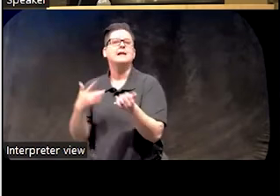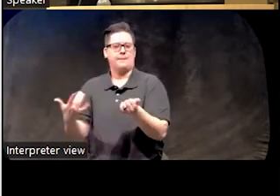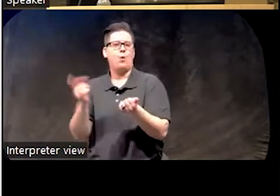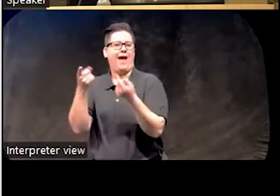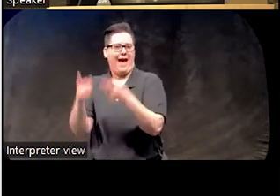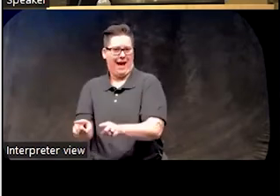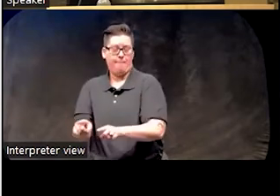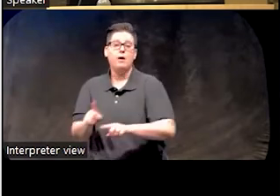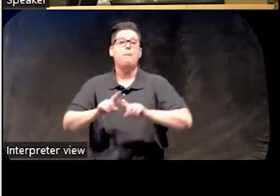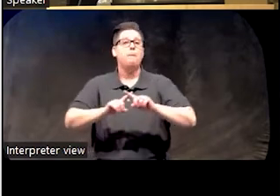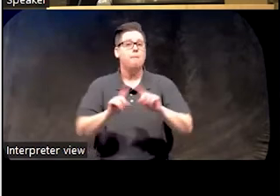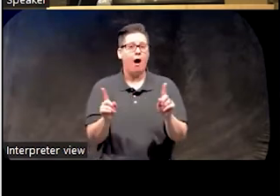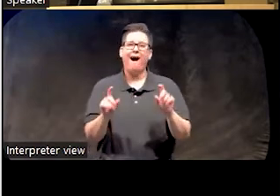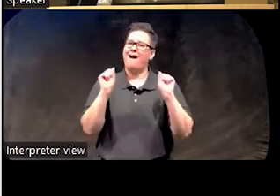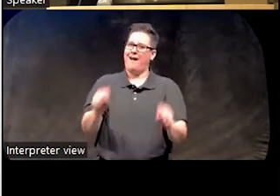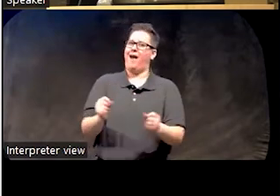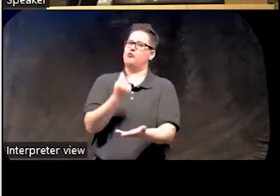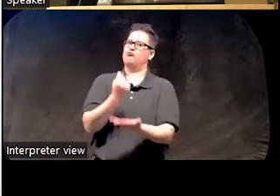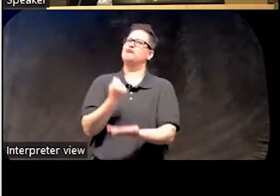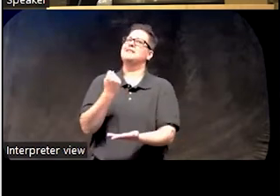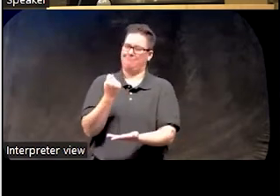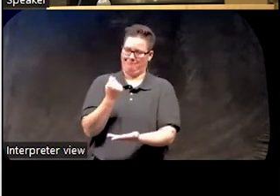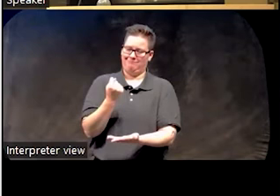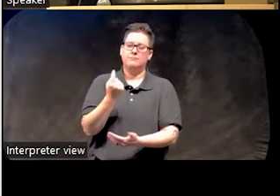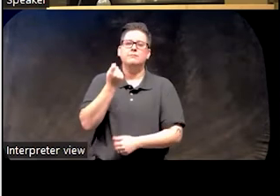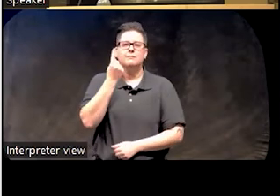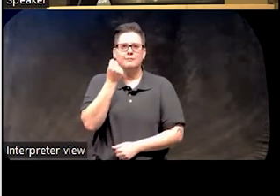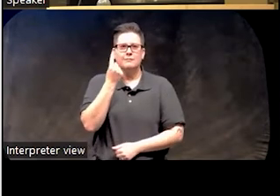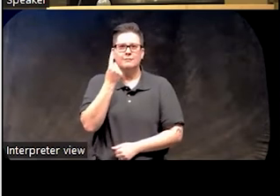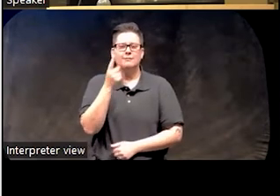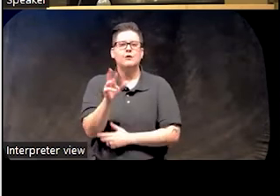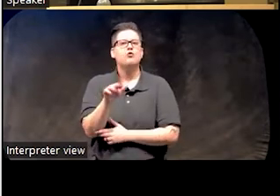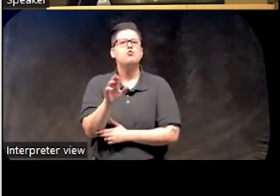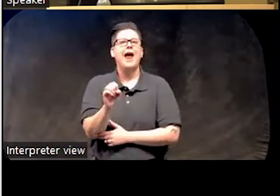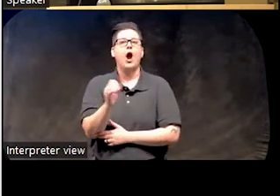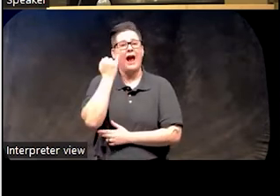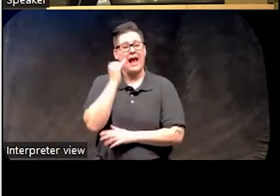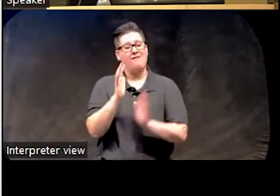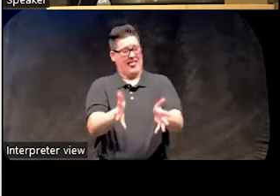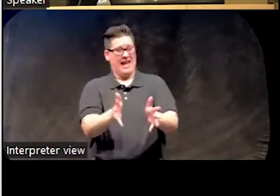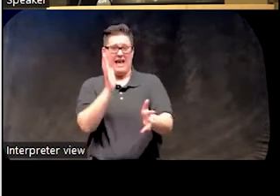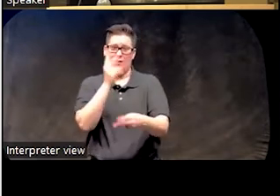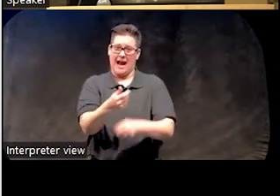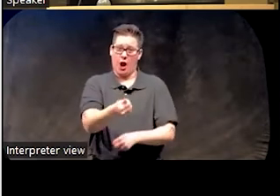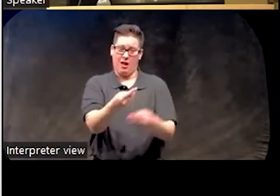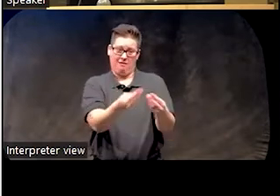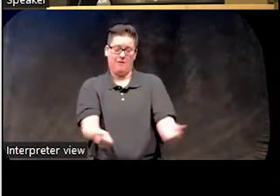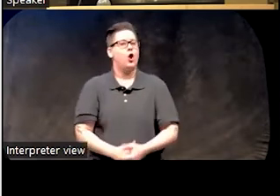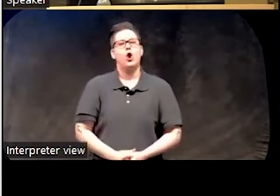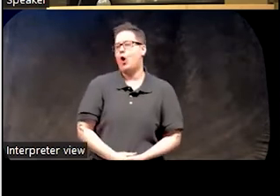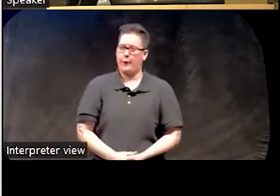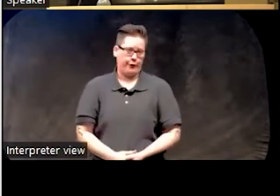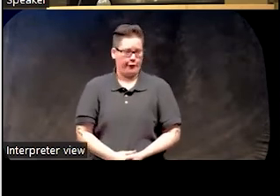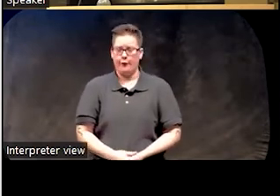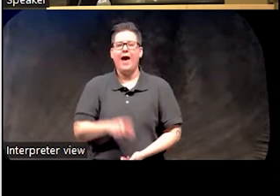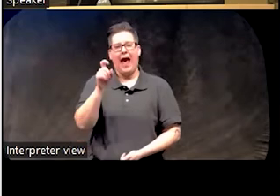It is nonetheless very treatable, but it's seldom self-resolving. Very treatable tends not to self